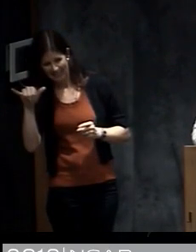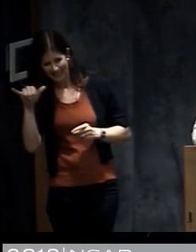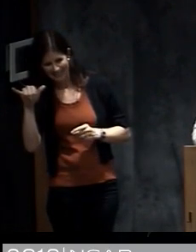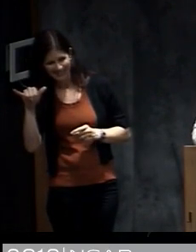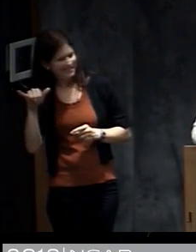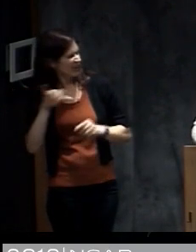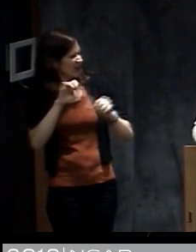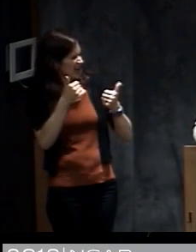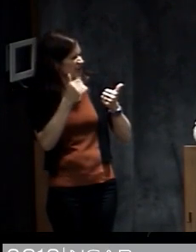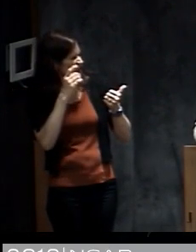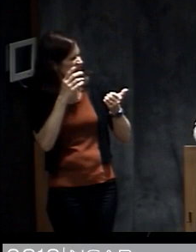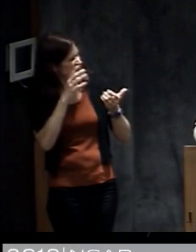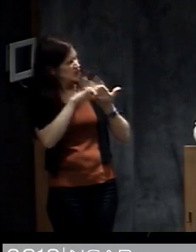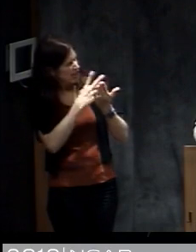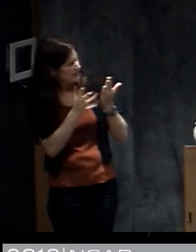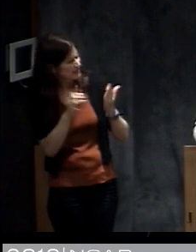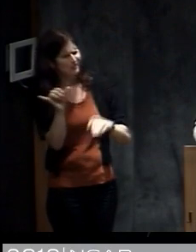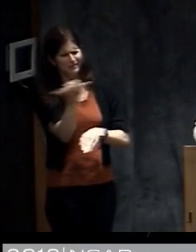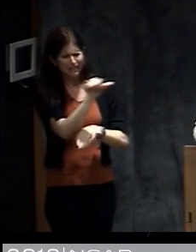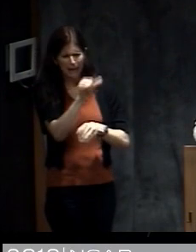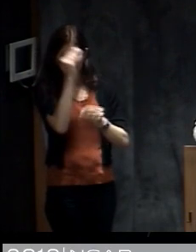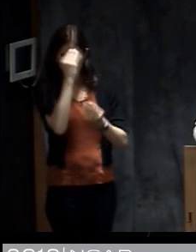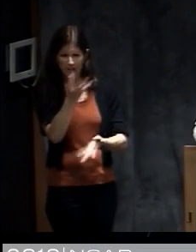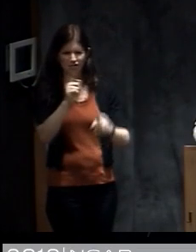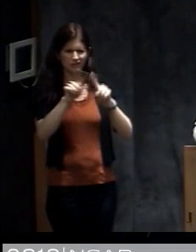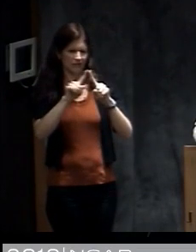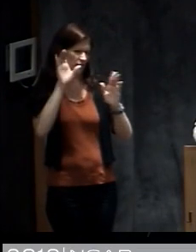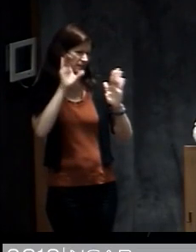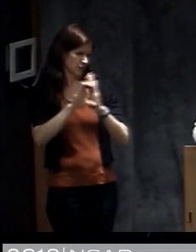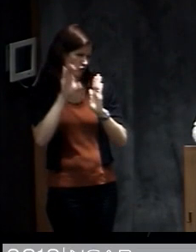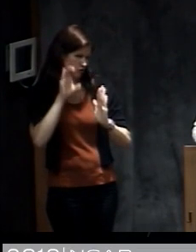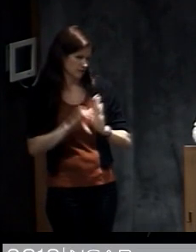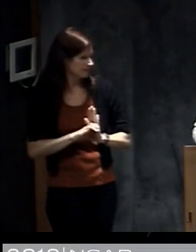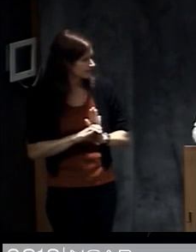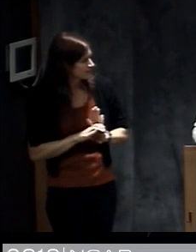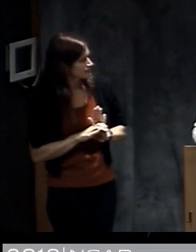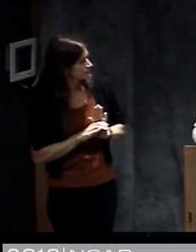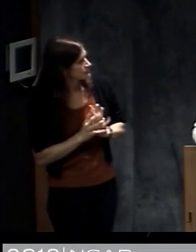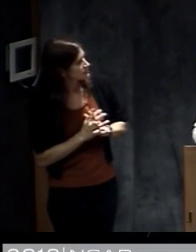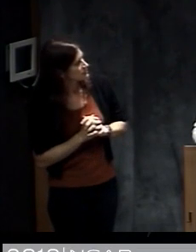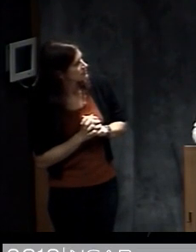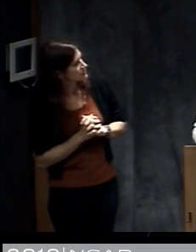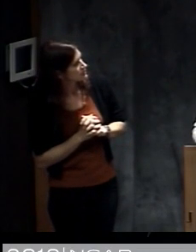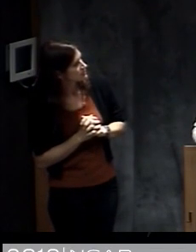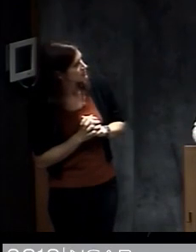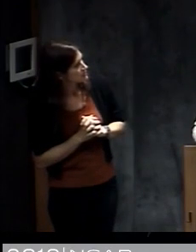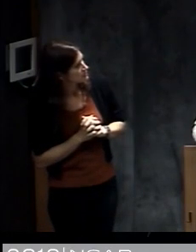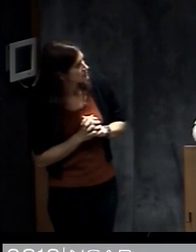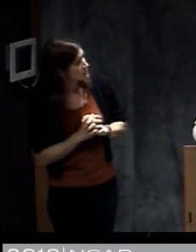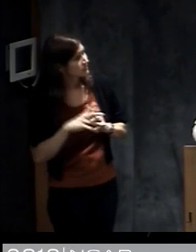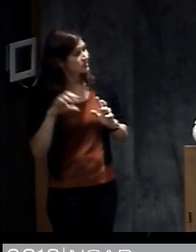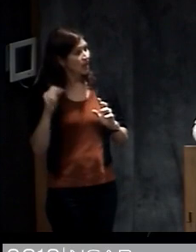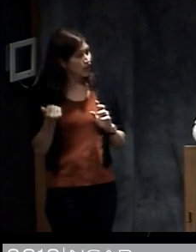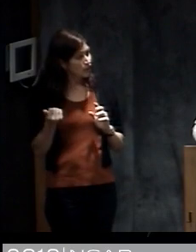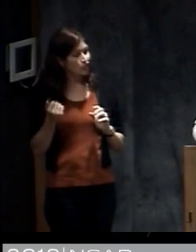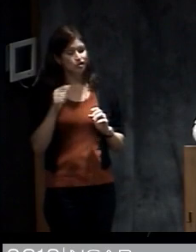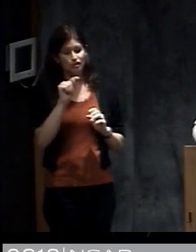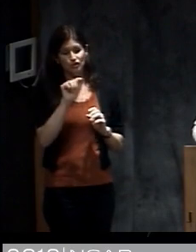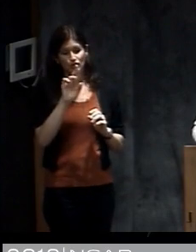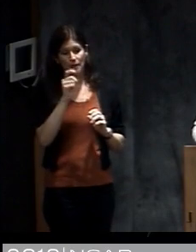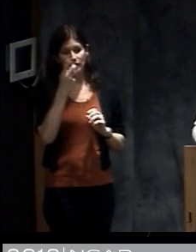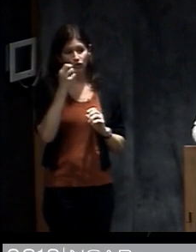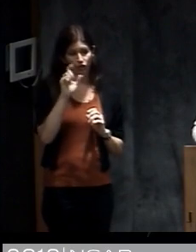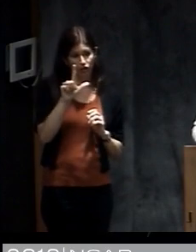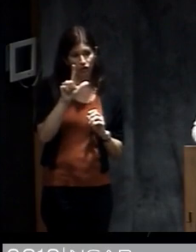of graphics interpreting the same kind of information. And then there's information about other hazards like tropical storm force winds,